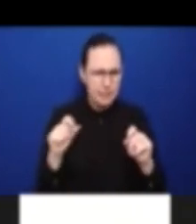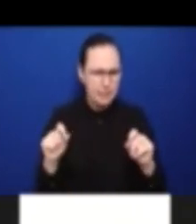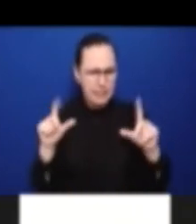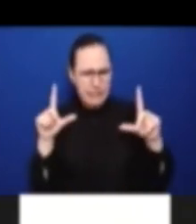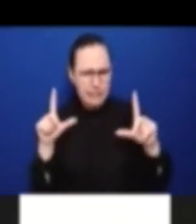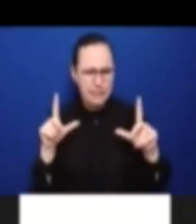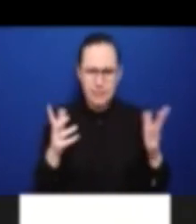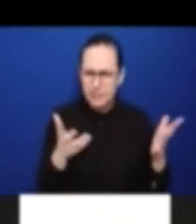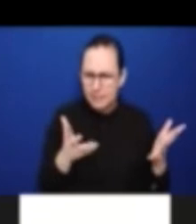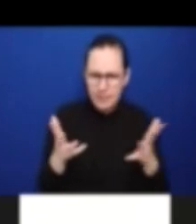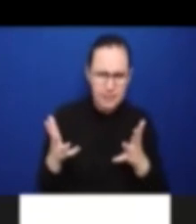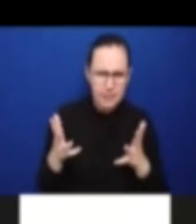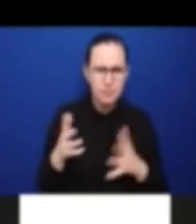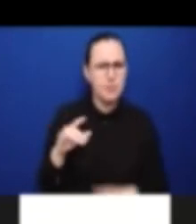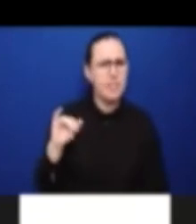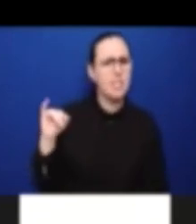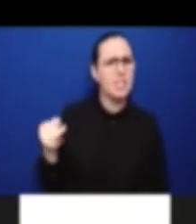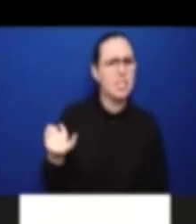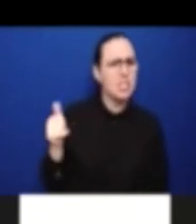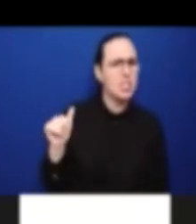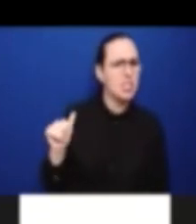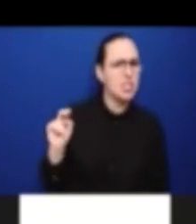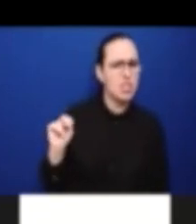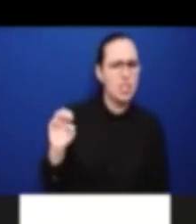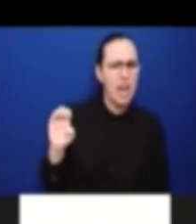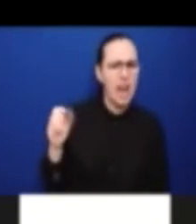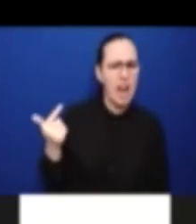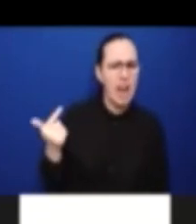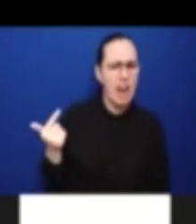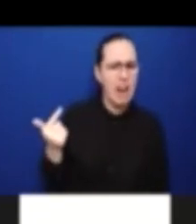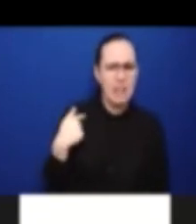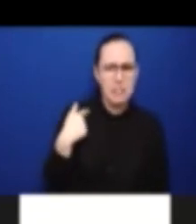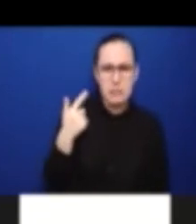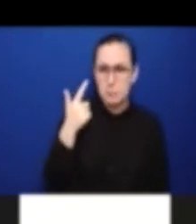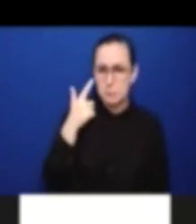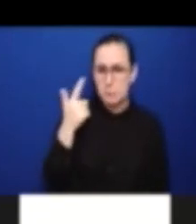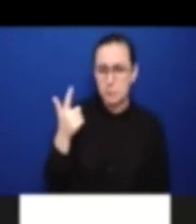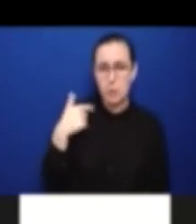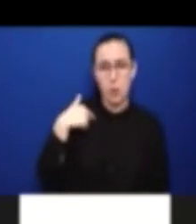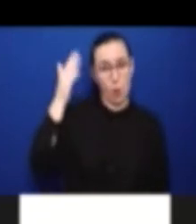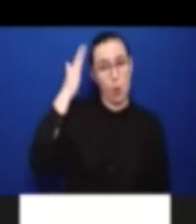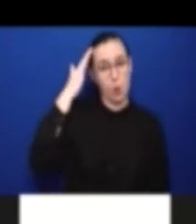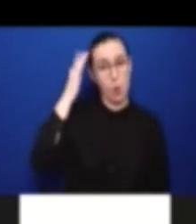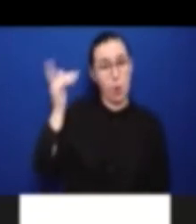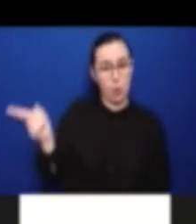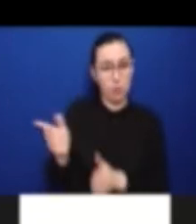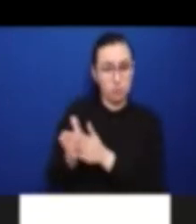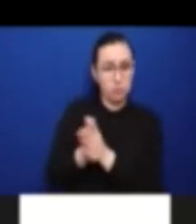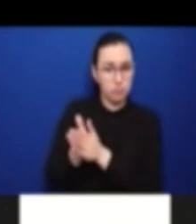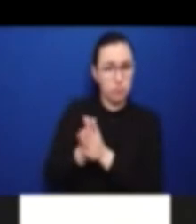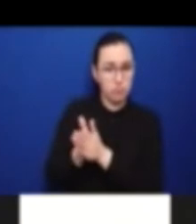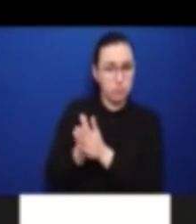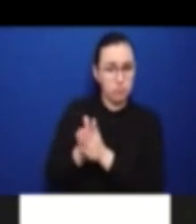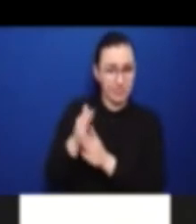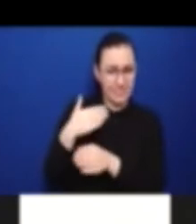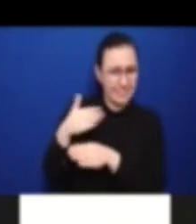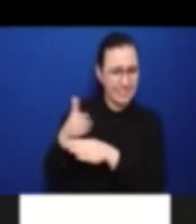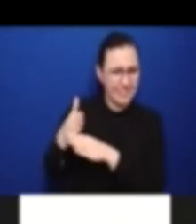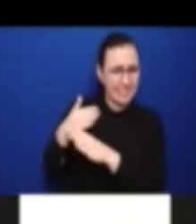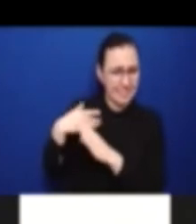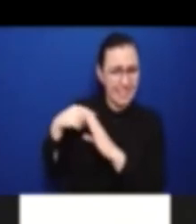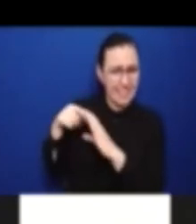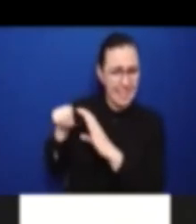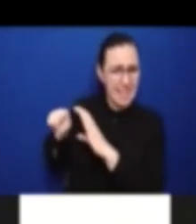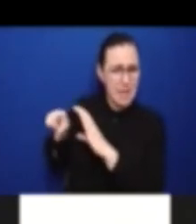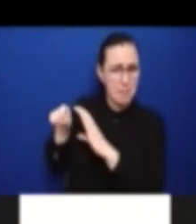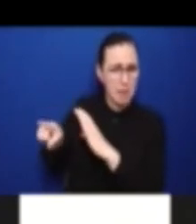must have come up. I know she was keen to participate. And we were emailing just moments before things. So I've